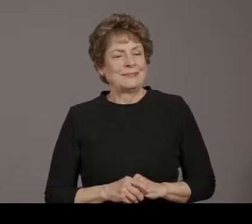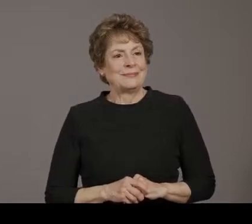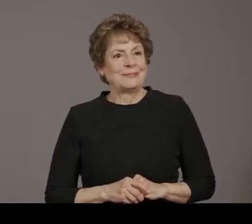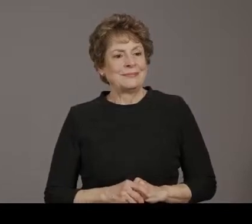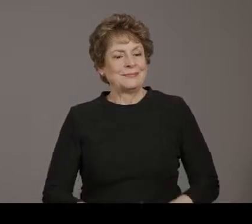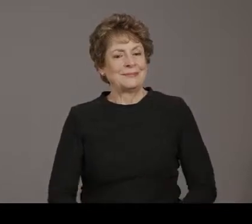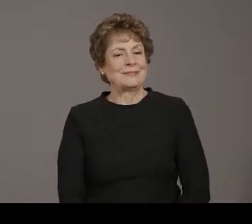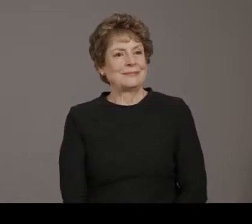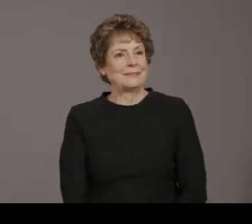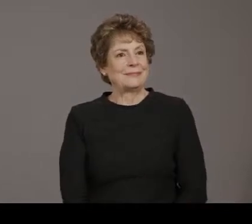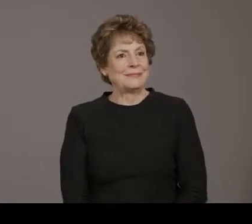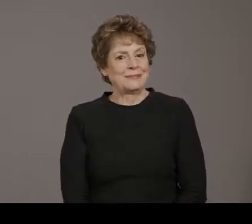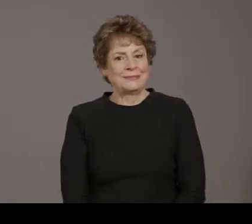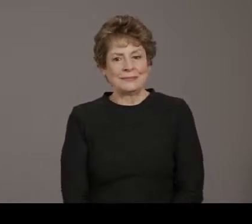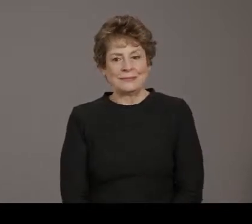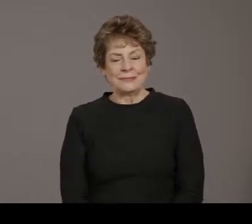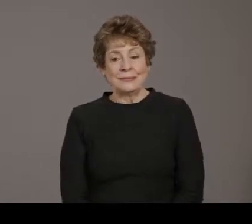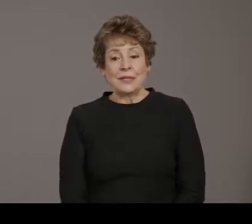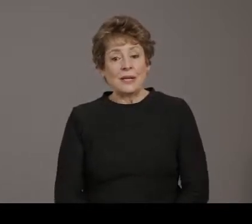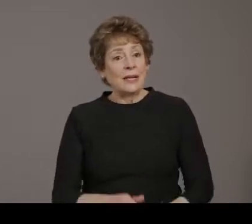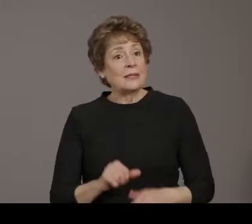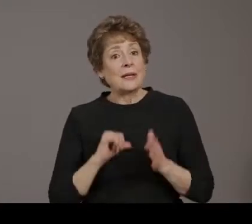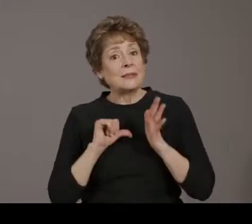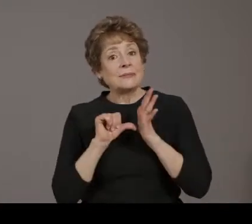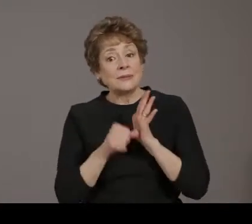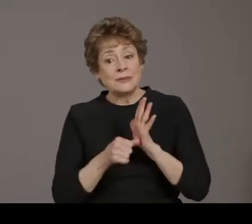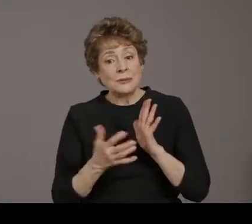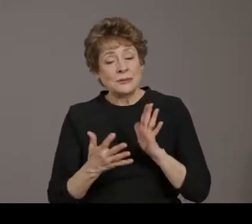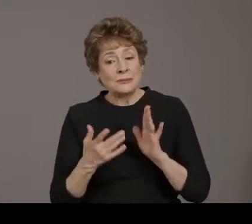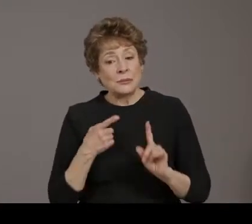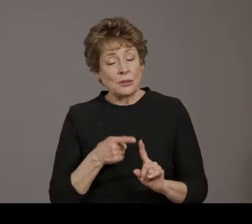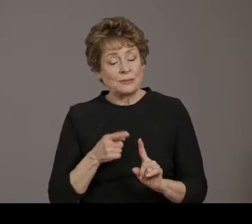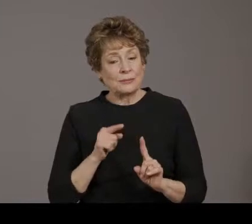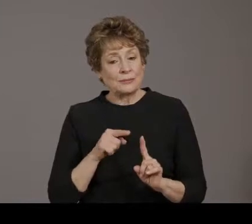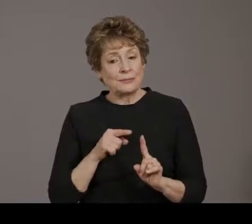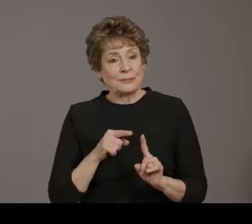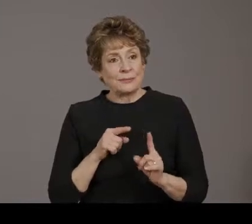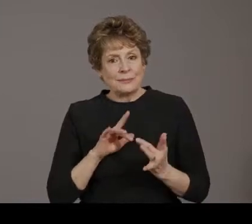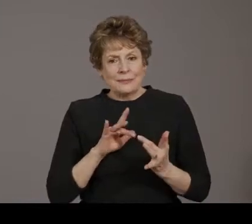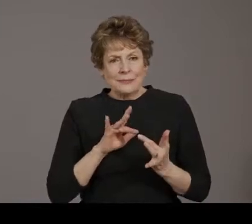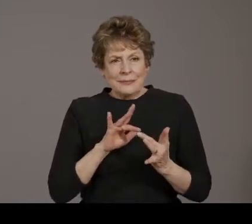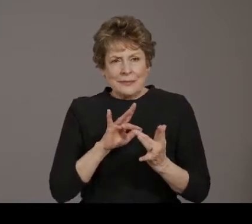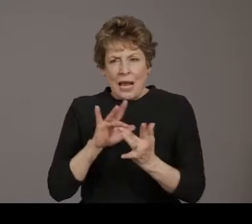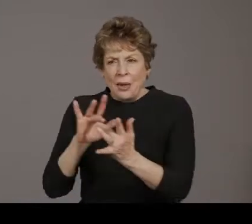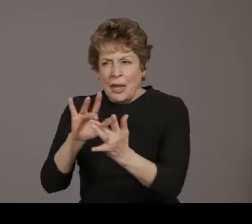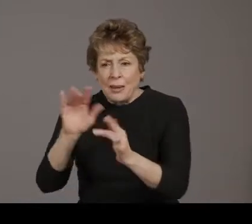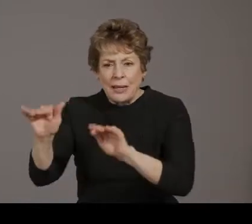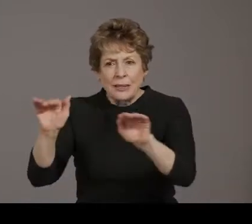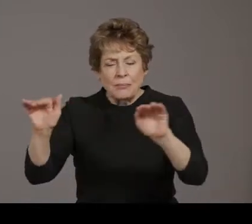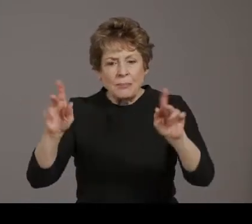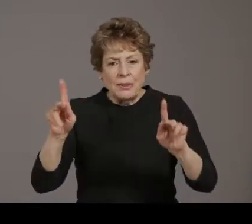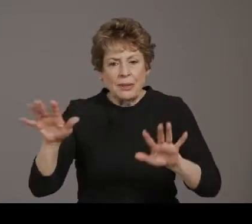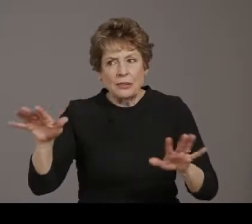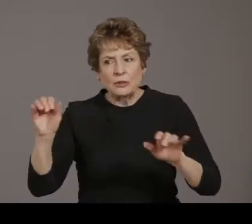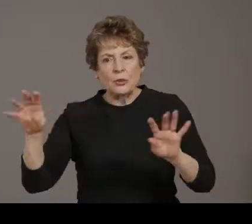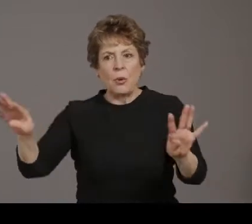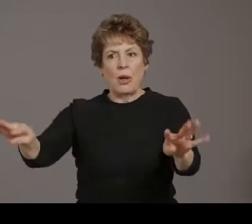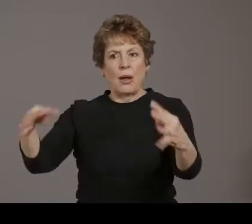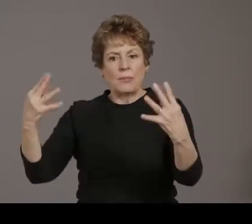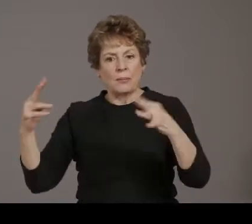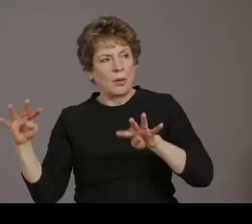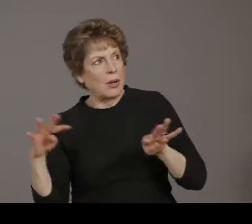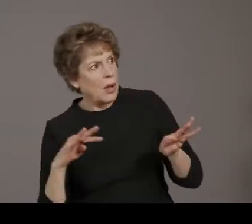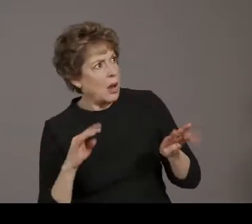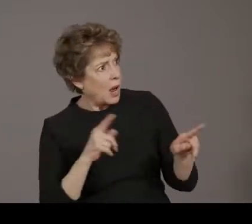But really trying to target individuals that people could relate with in the community, as well as tell their story on